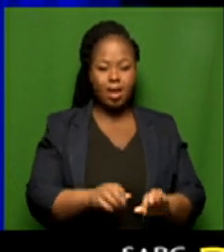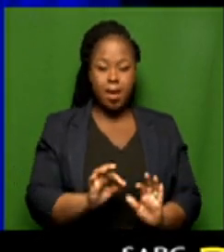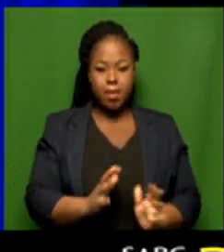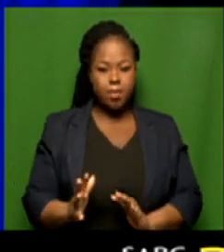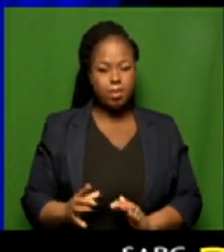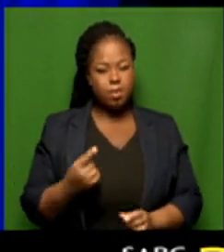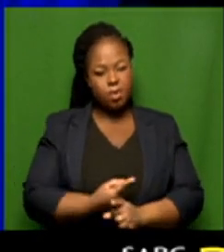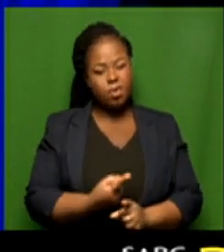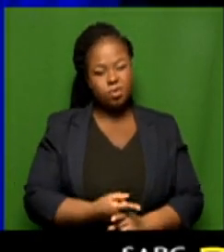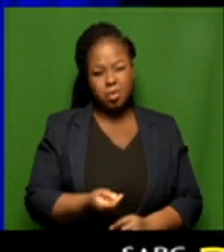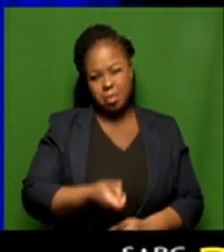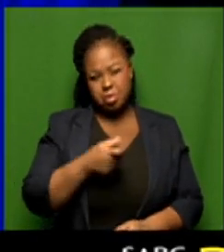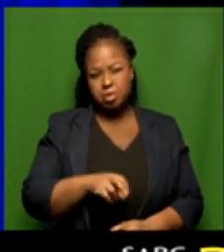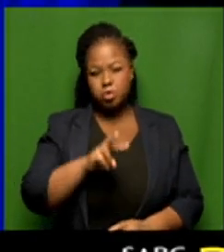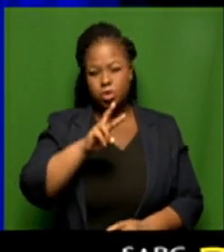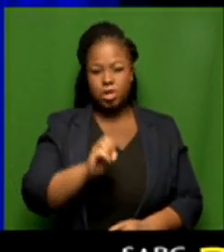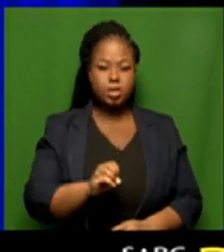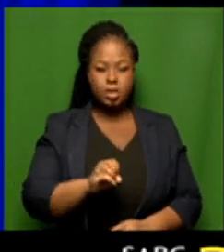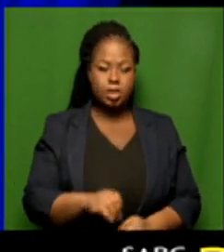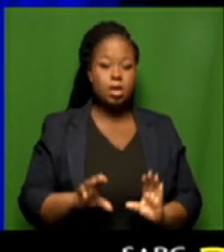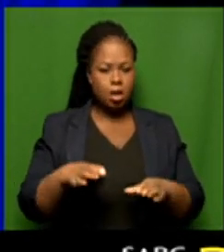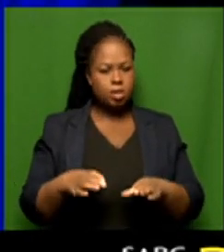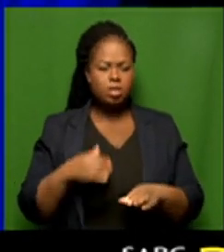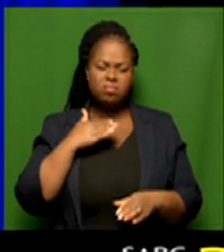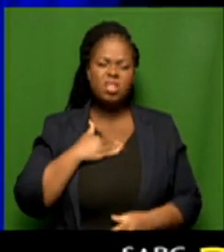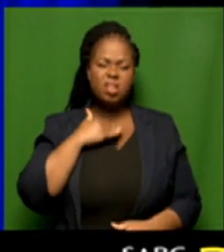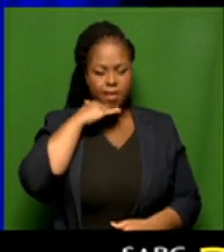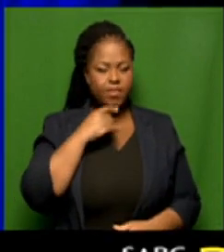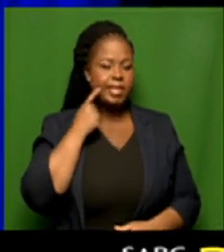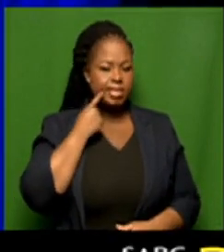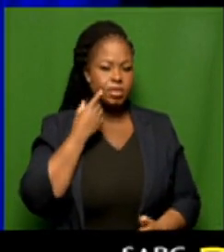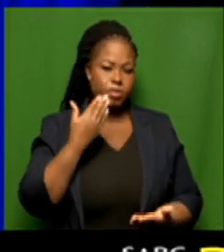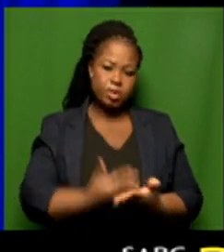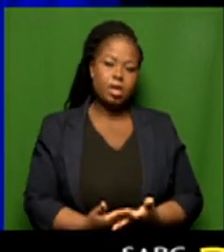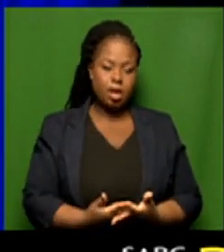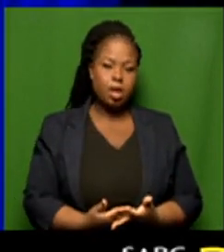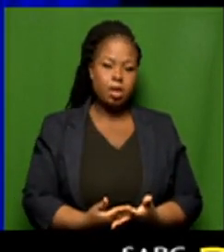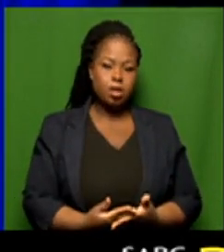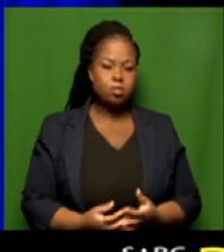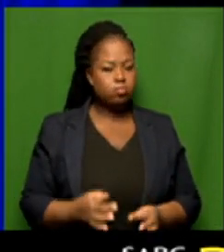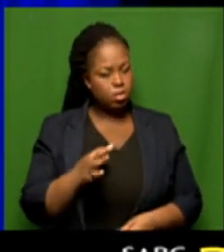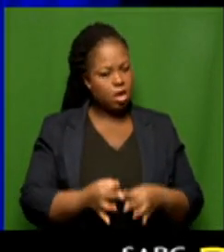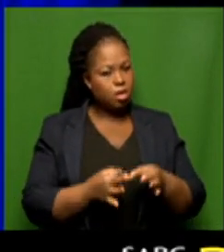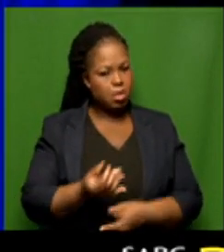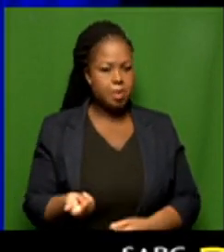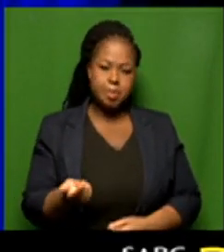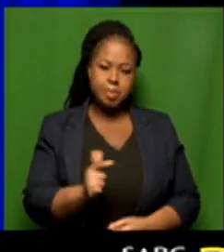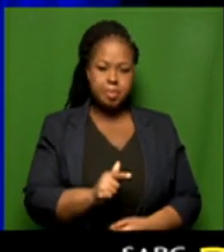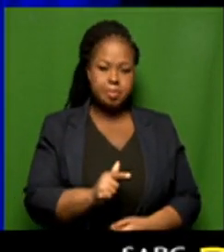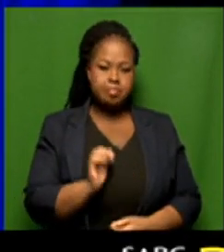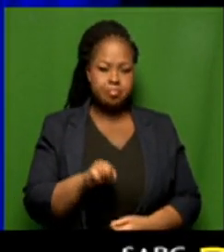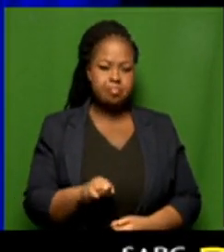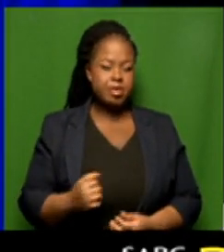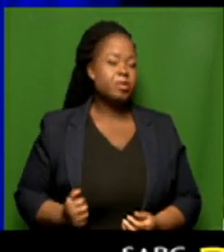20 clusters are sufficient for us to fully, you know, describe accurately what,